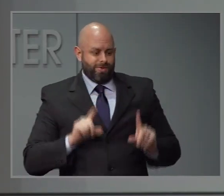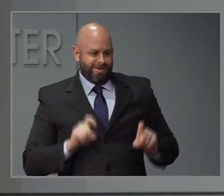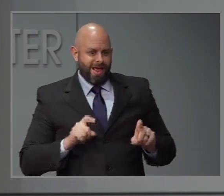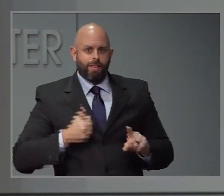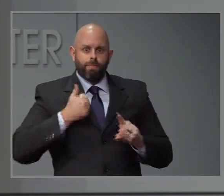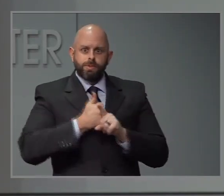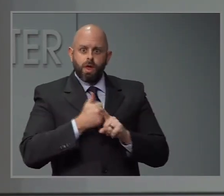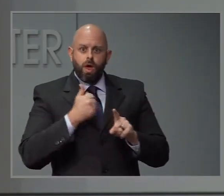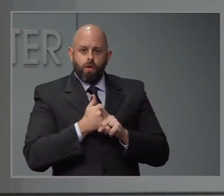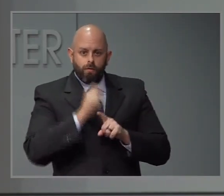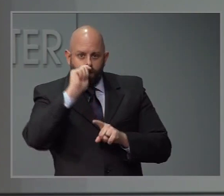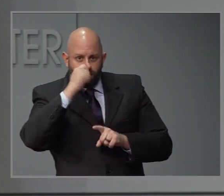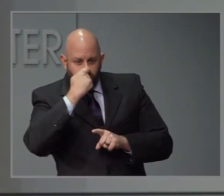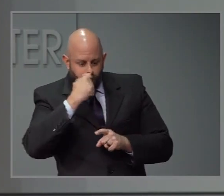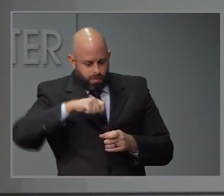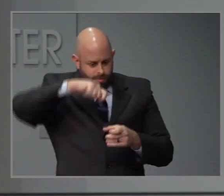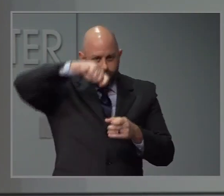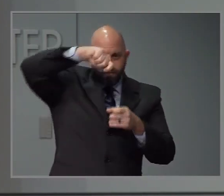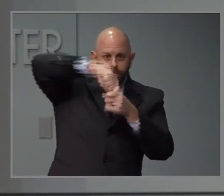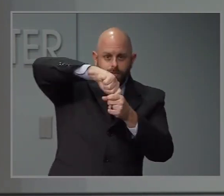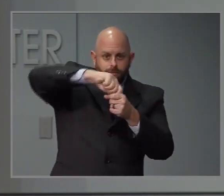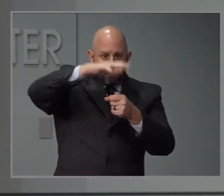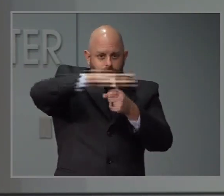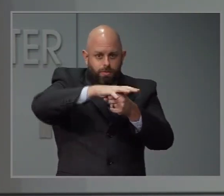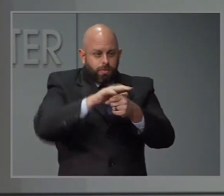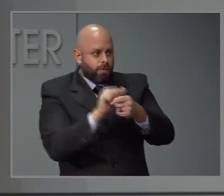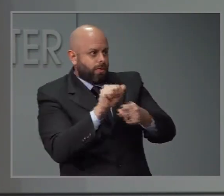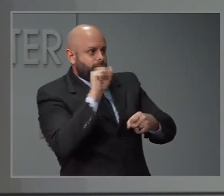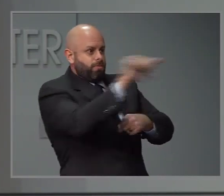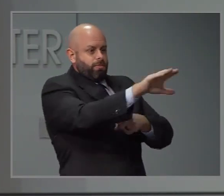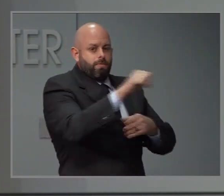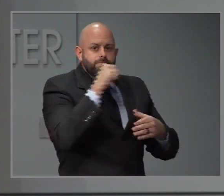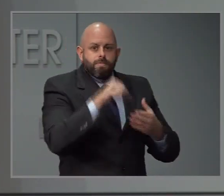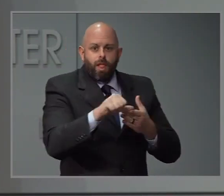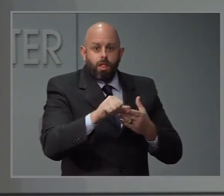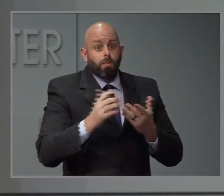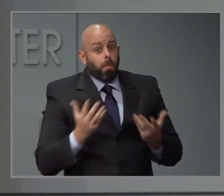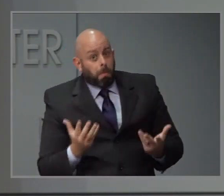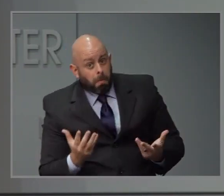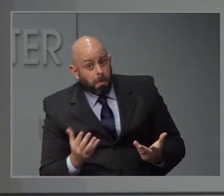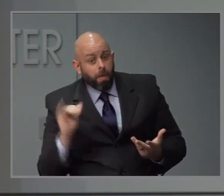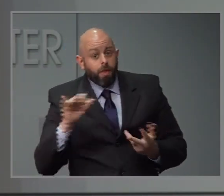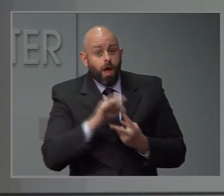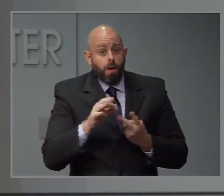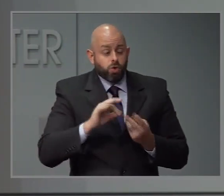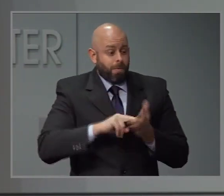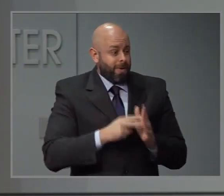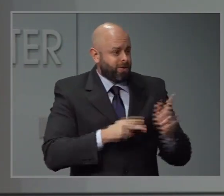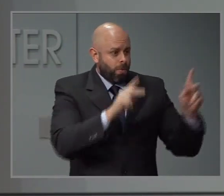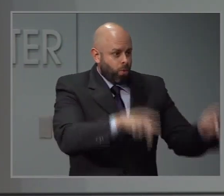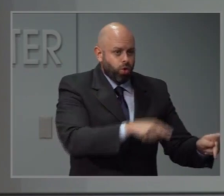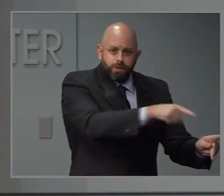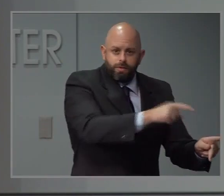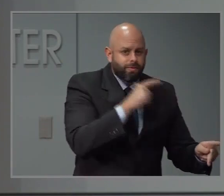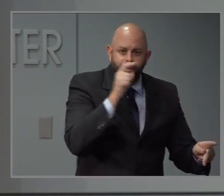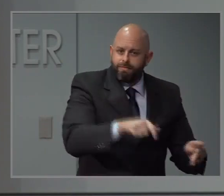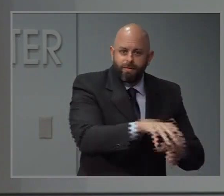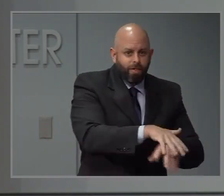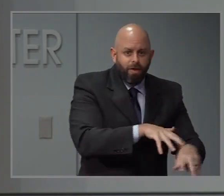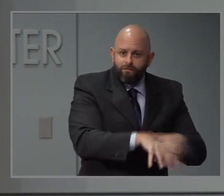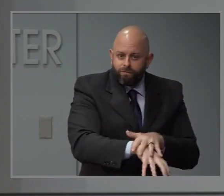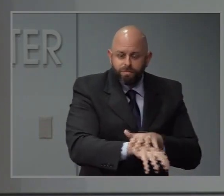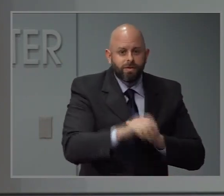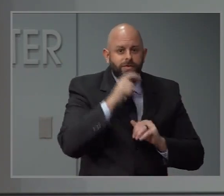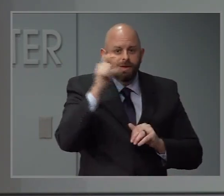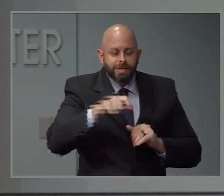on a lot of fronts, and so we want to be able to collect as many samples as we can, but not use up